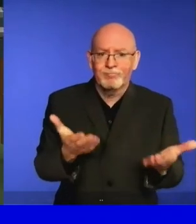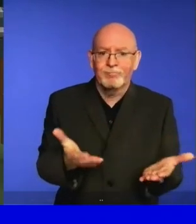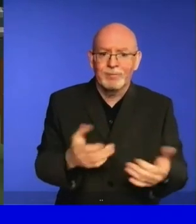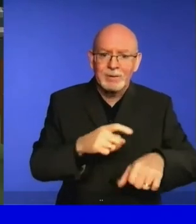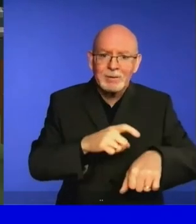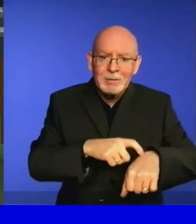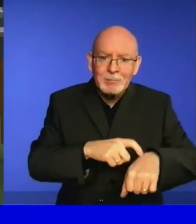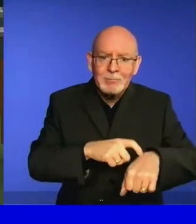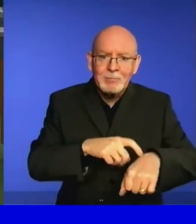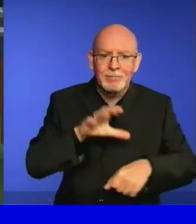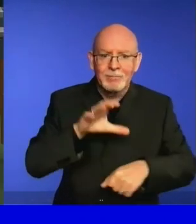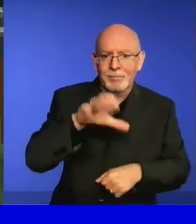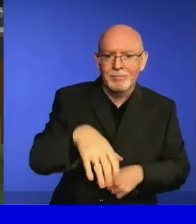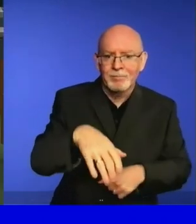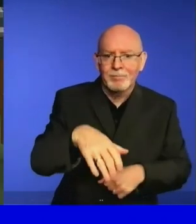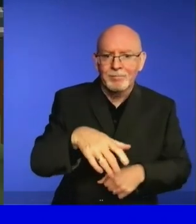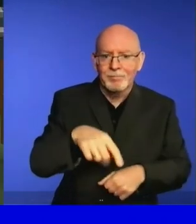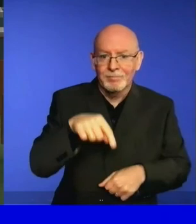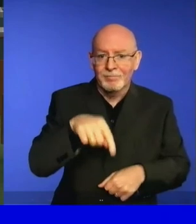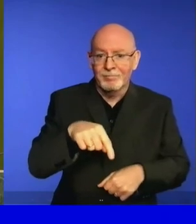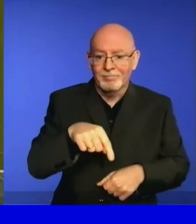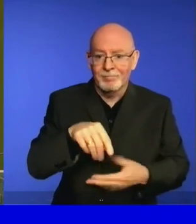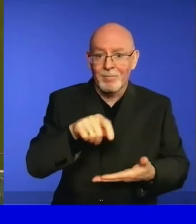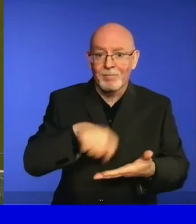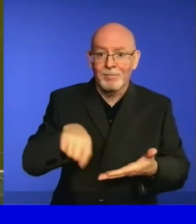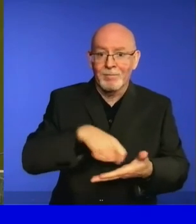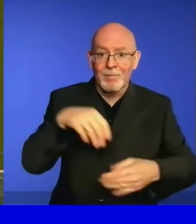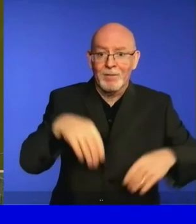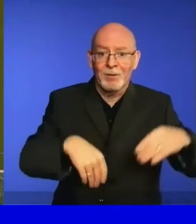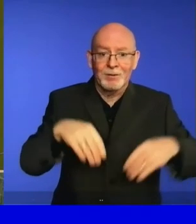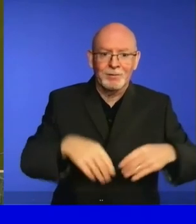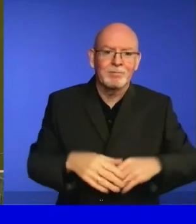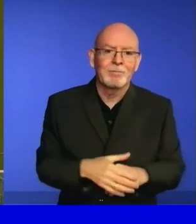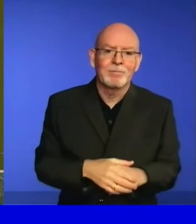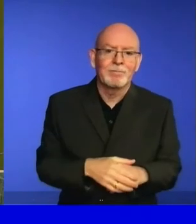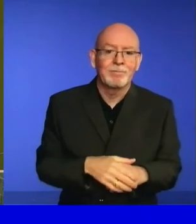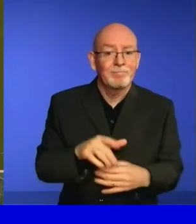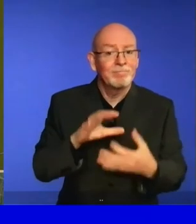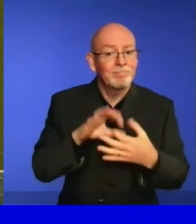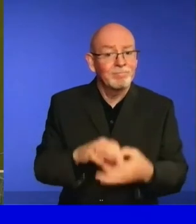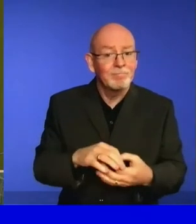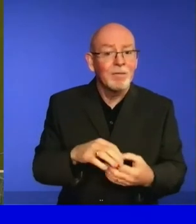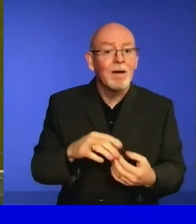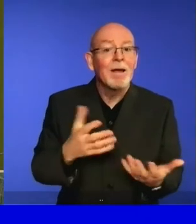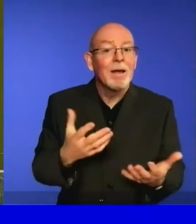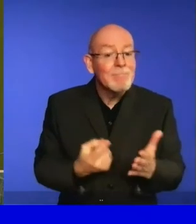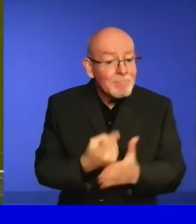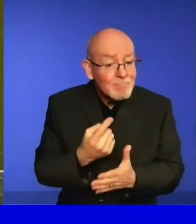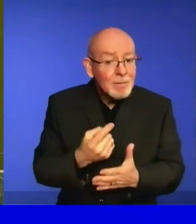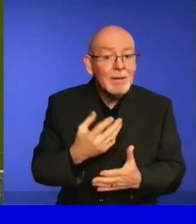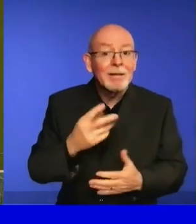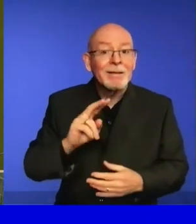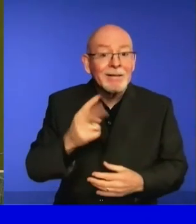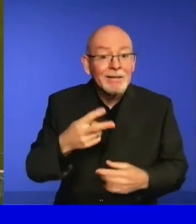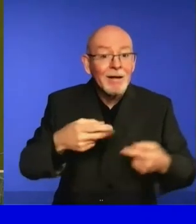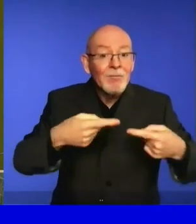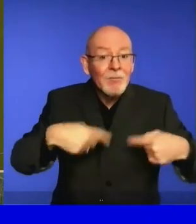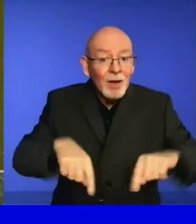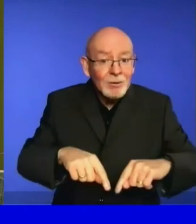time starting at 3 p.m. The meeting is suspended. Thank you very much.